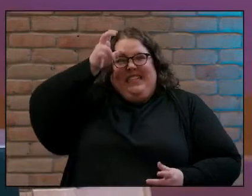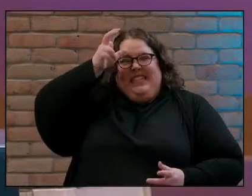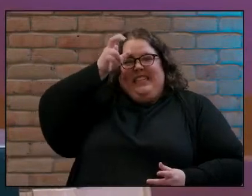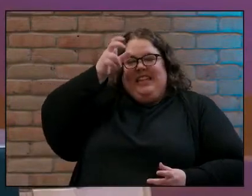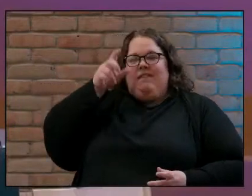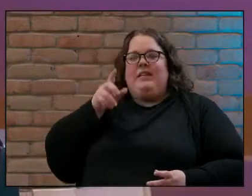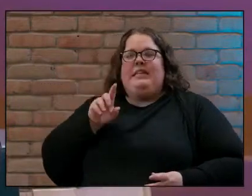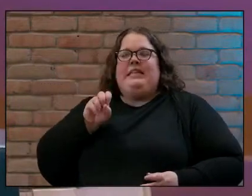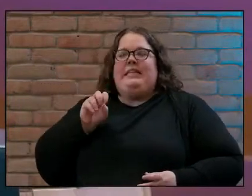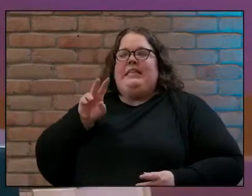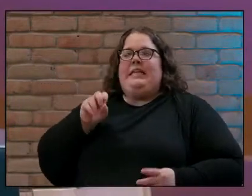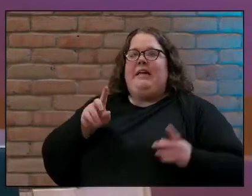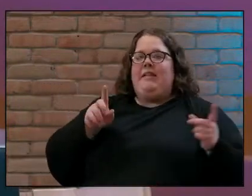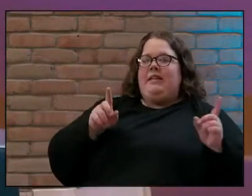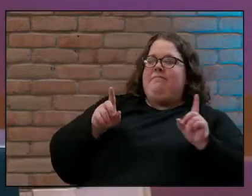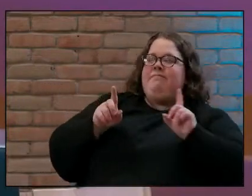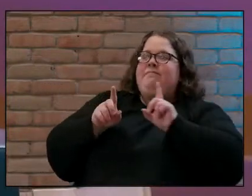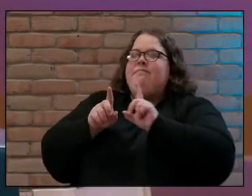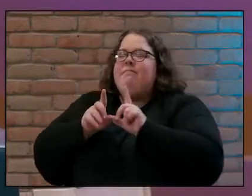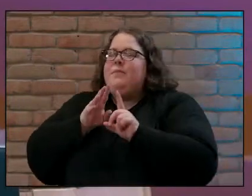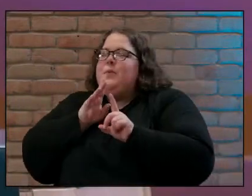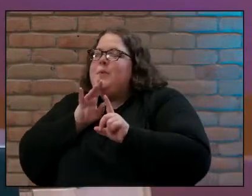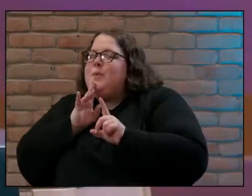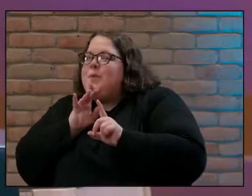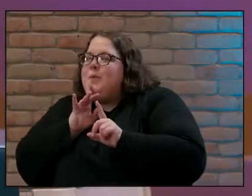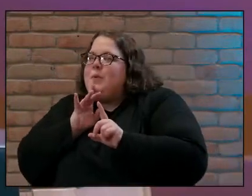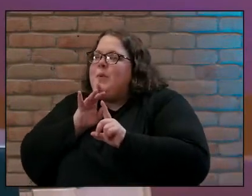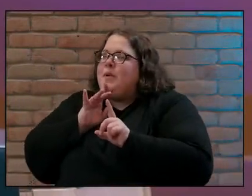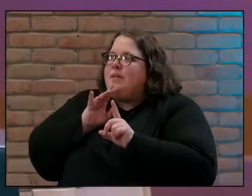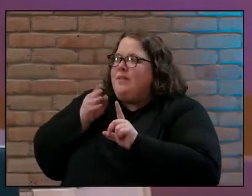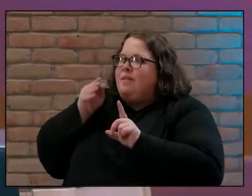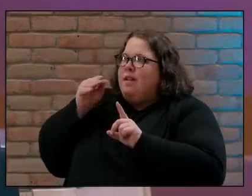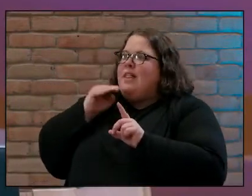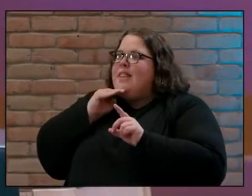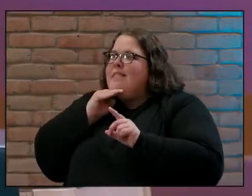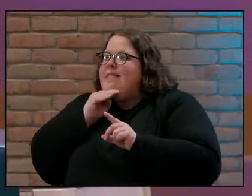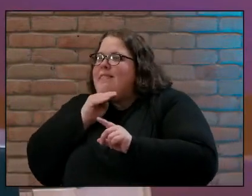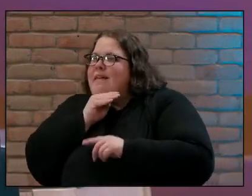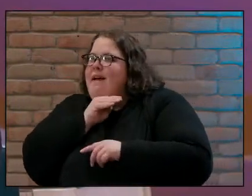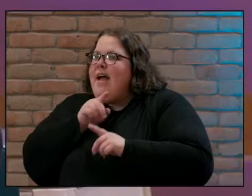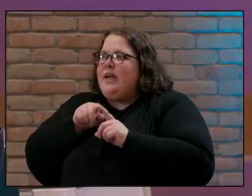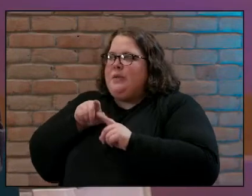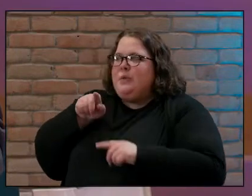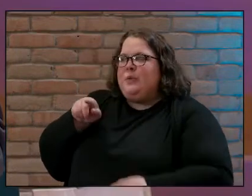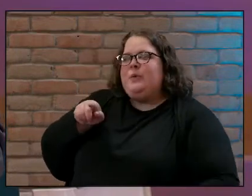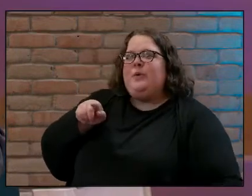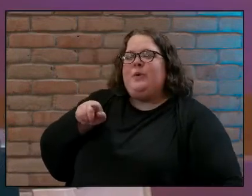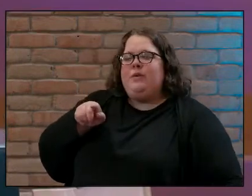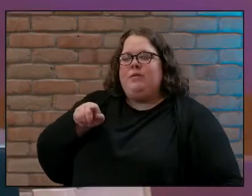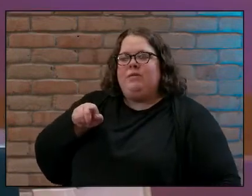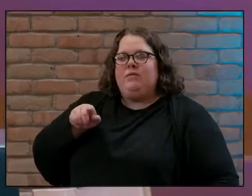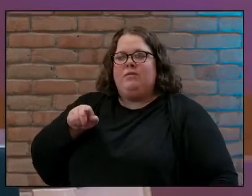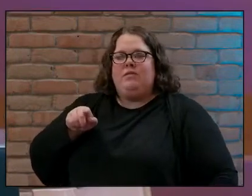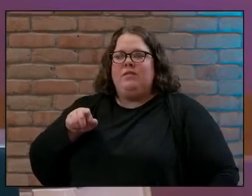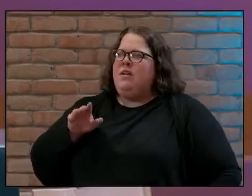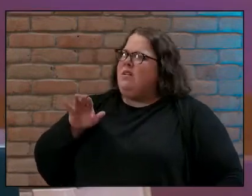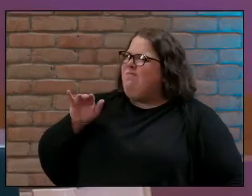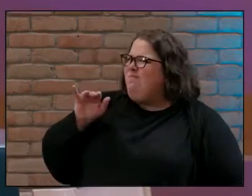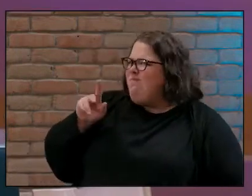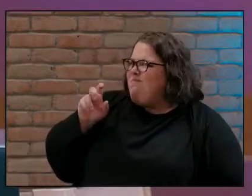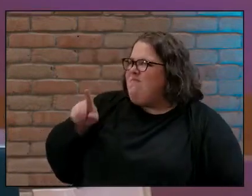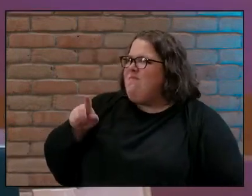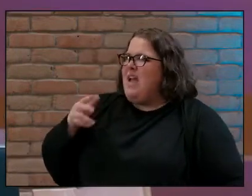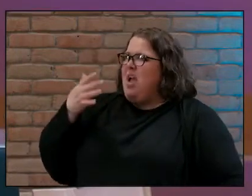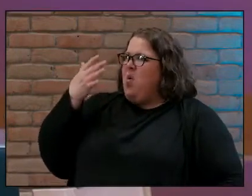begins to whisper in her ears lies and half-truths why is God holding out on you he